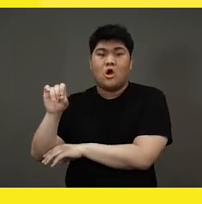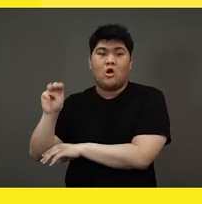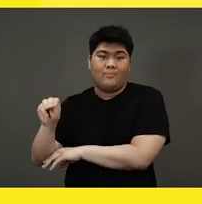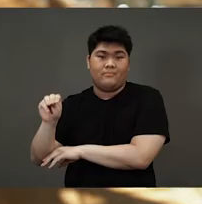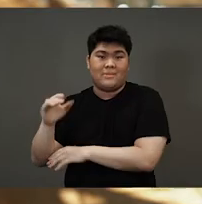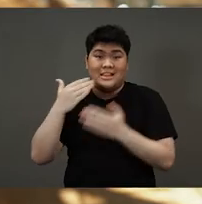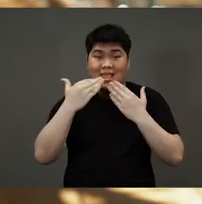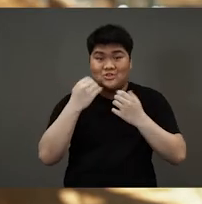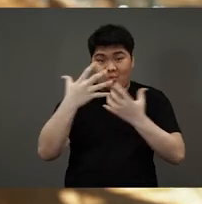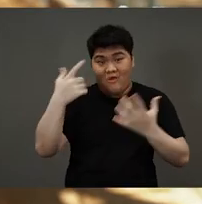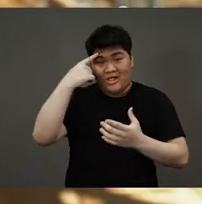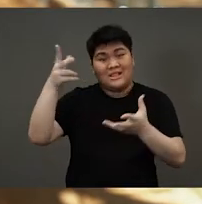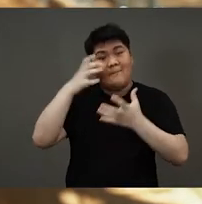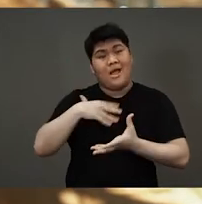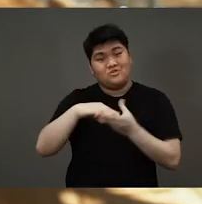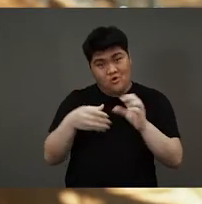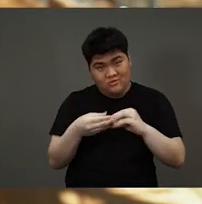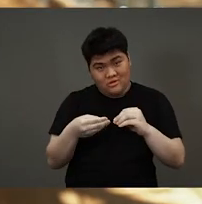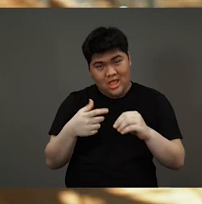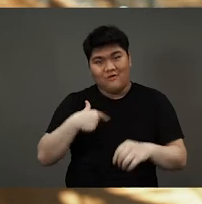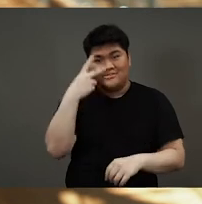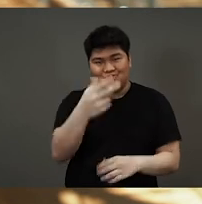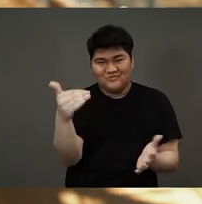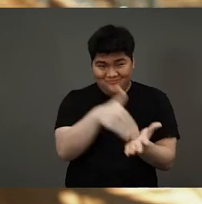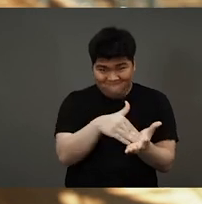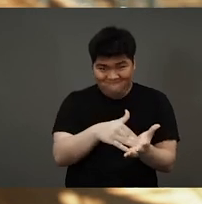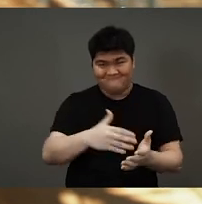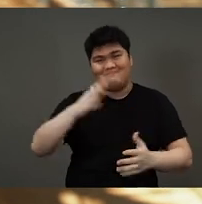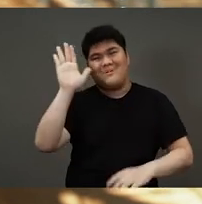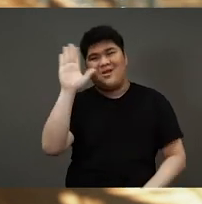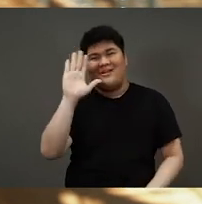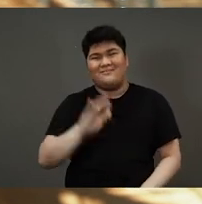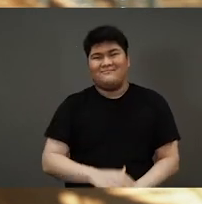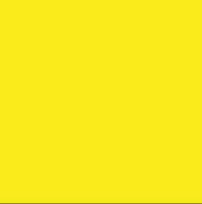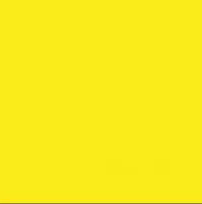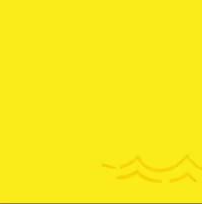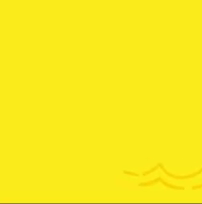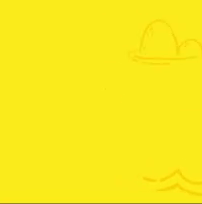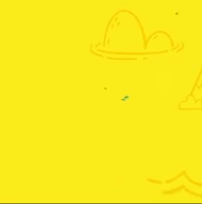.com Thanks so much for listening to my story and I'll see you again soon. Bye-bye!